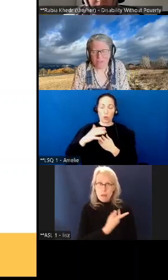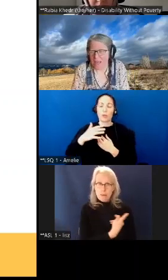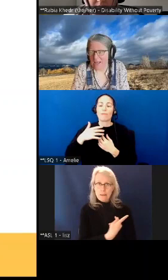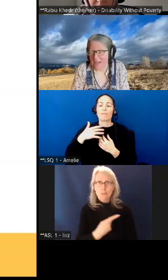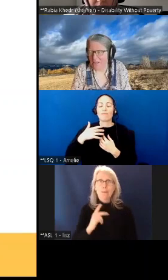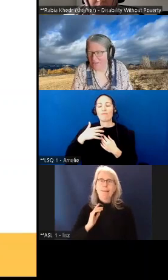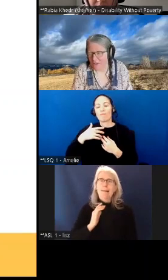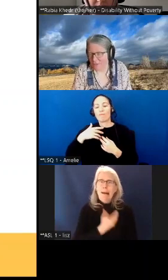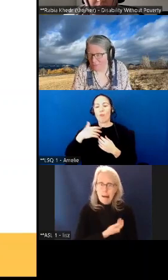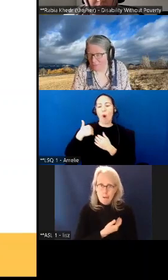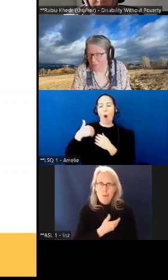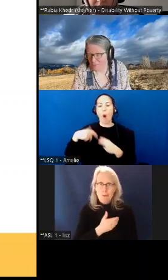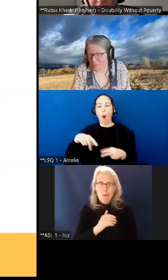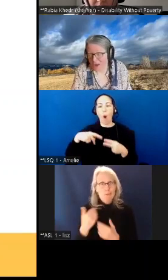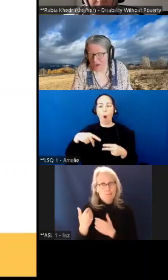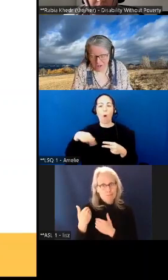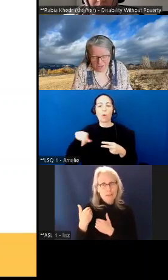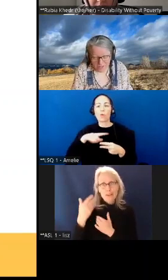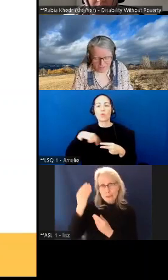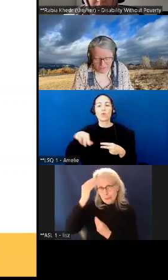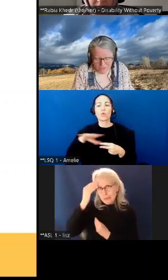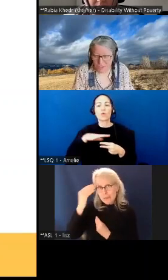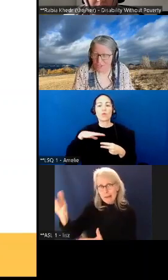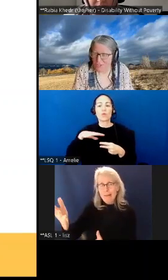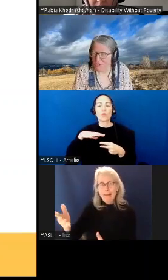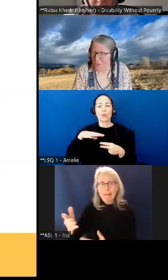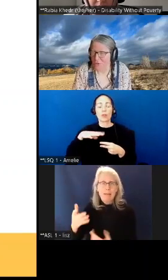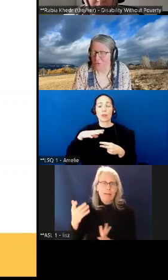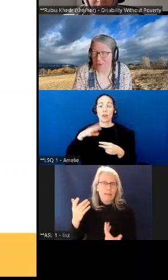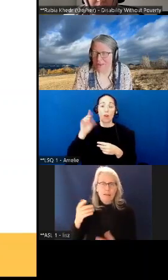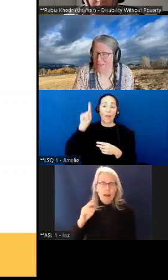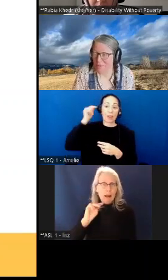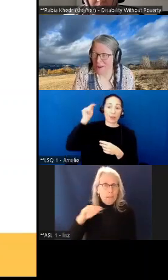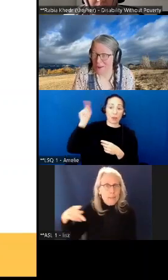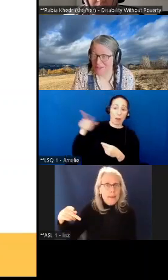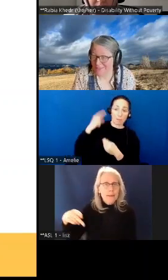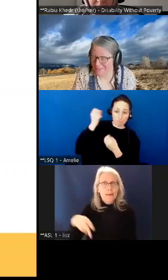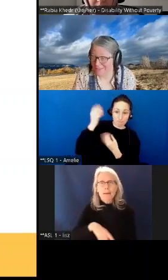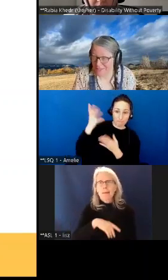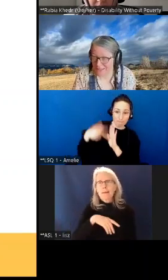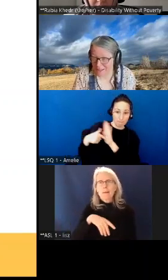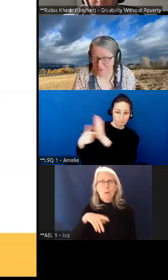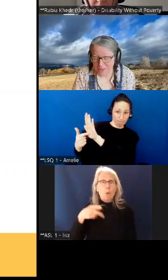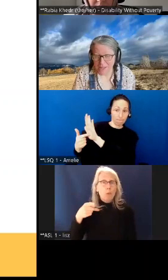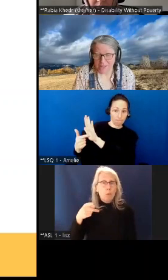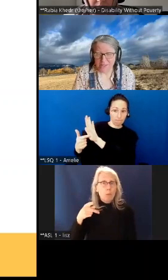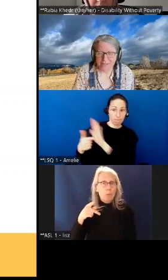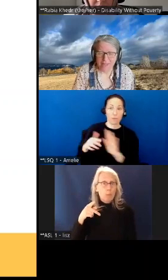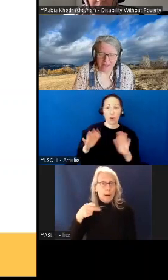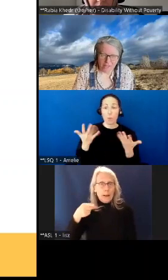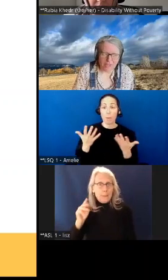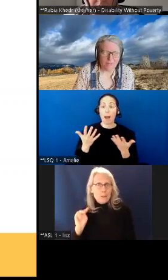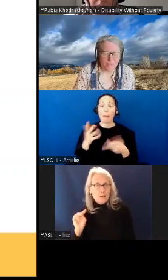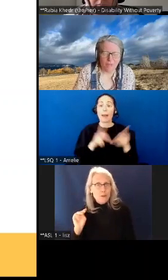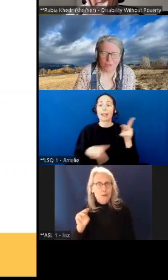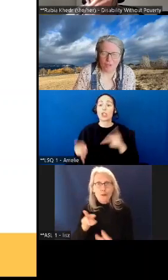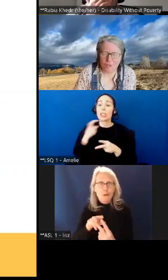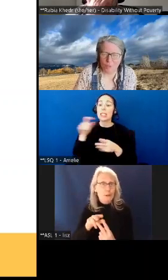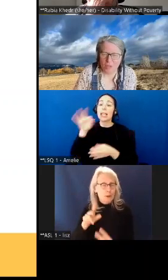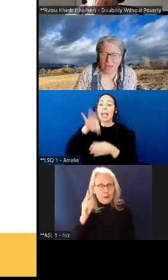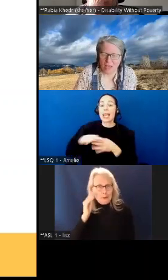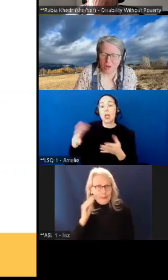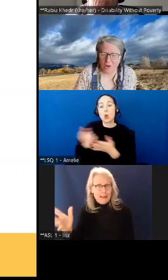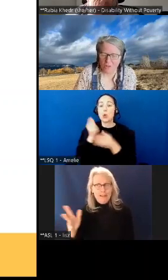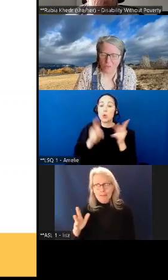is to tell the government through our elected officials or you can write to the prime minister himself to tell them